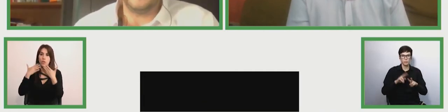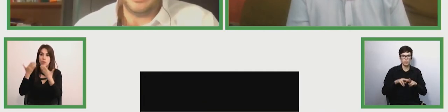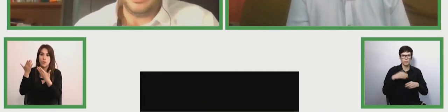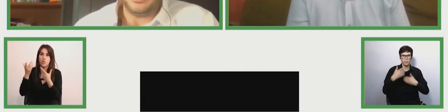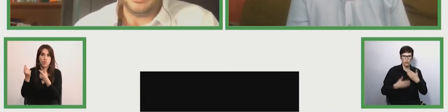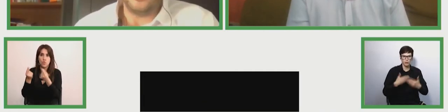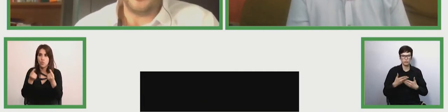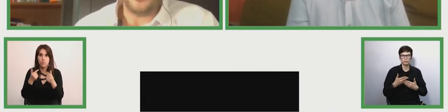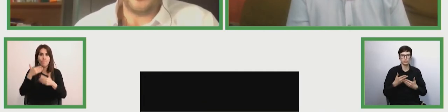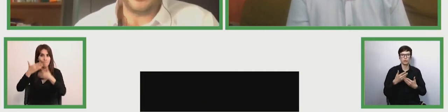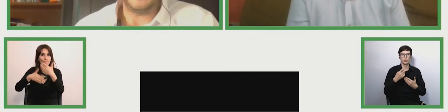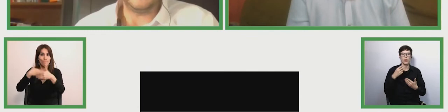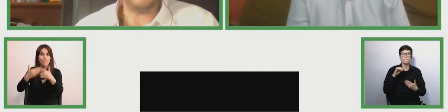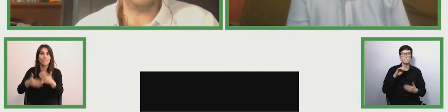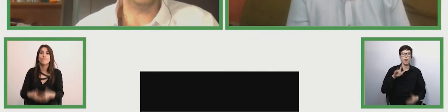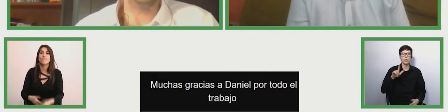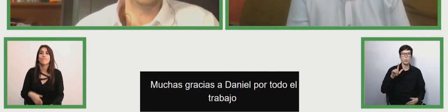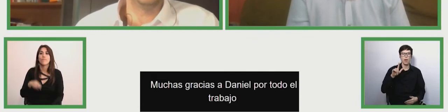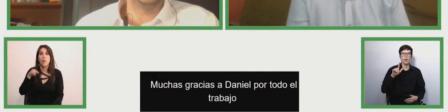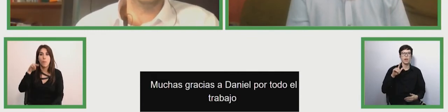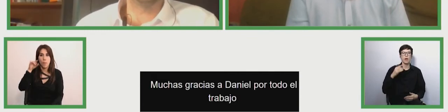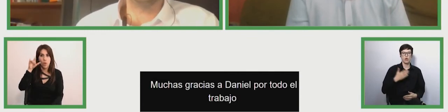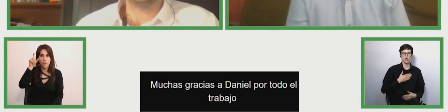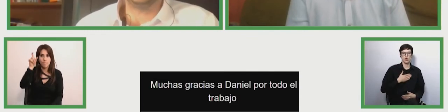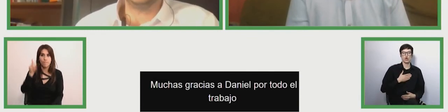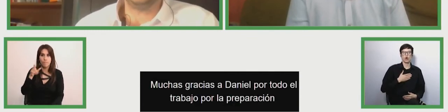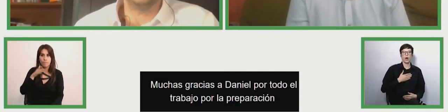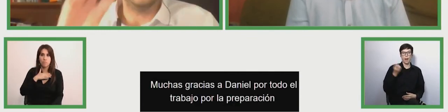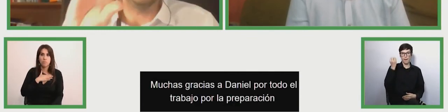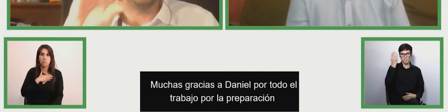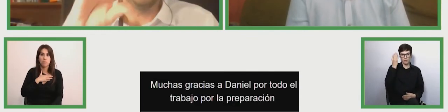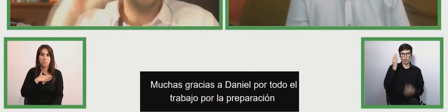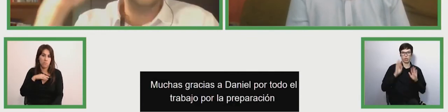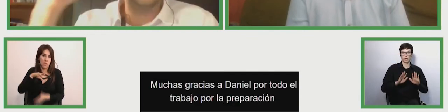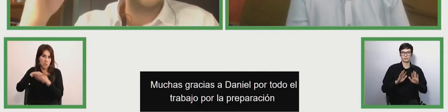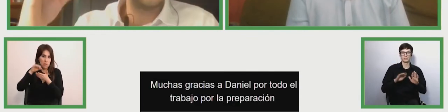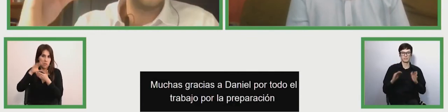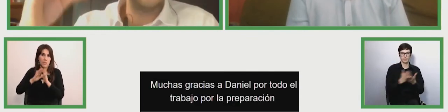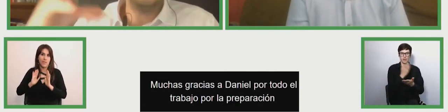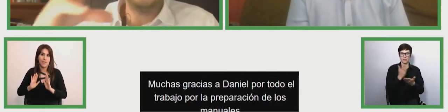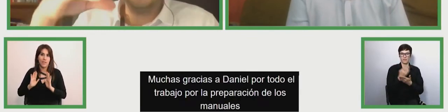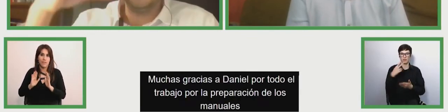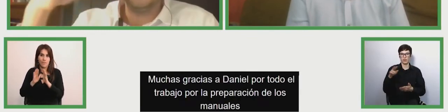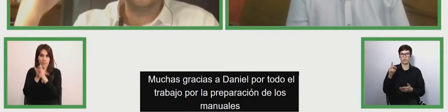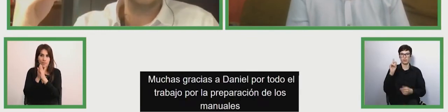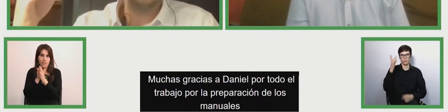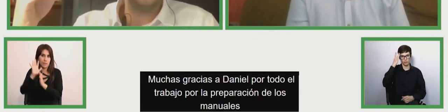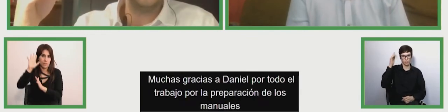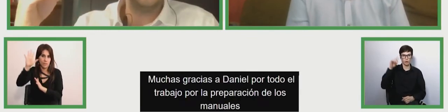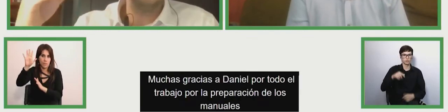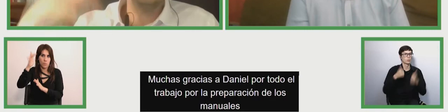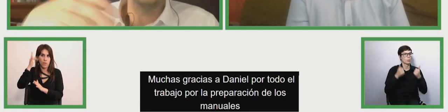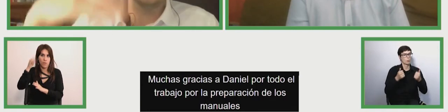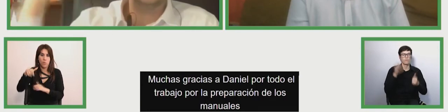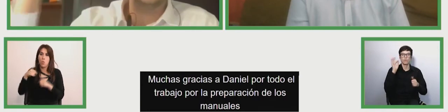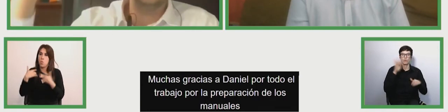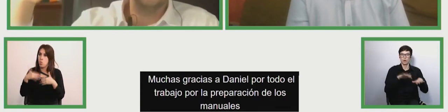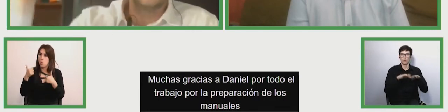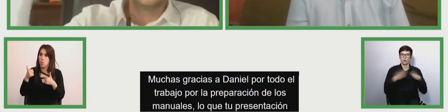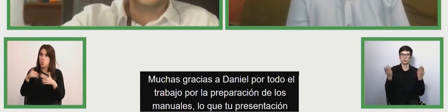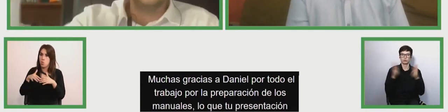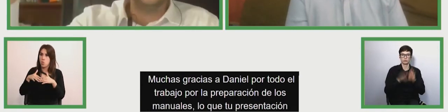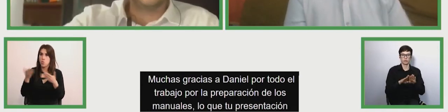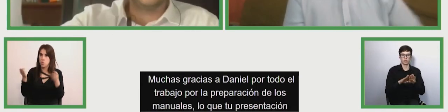on the manual what you presented here is a good closure of your panel